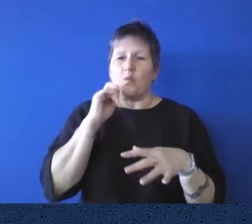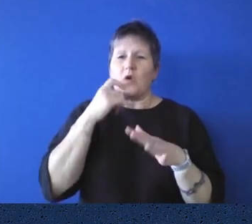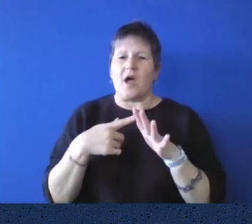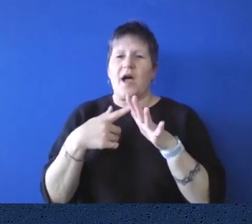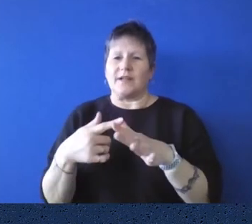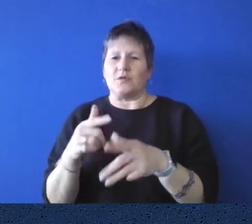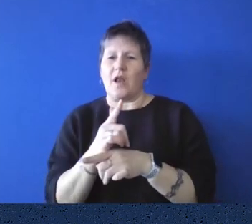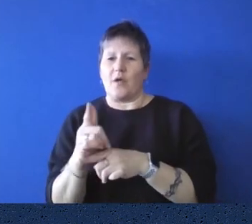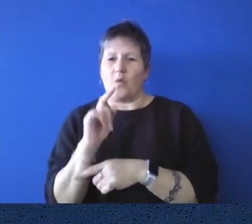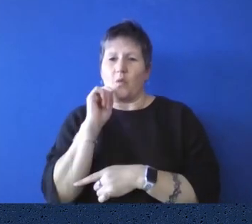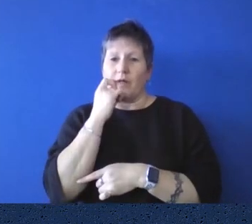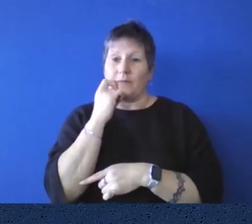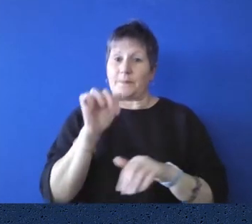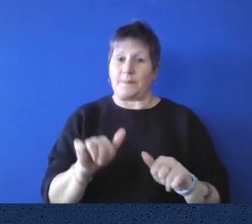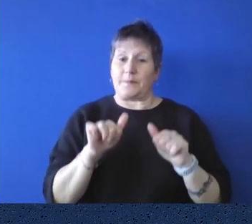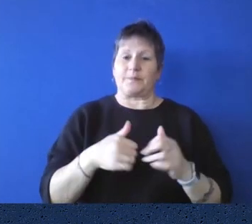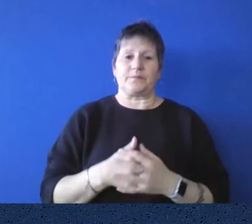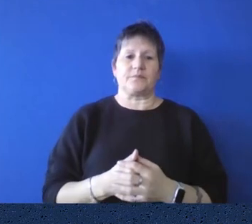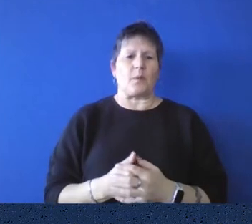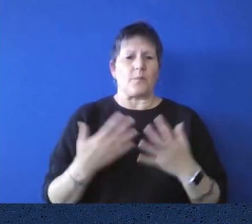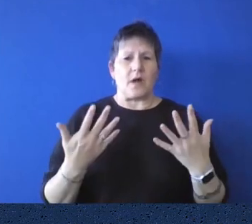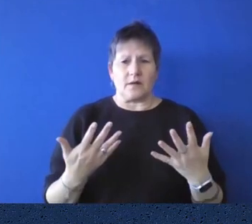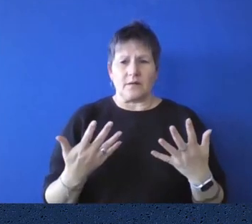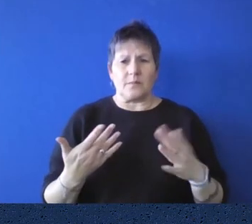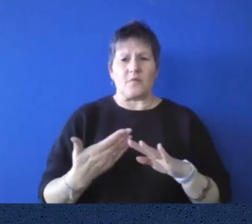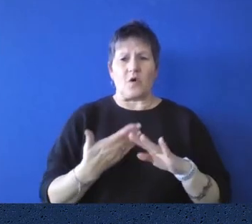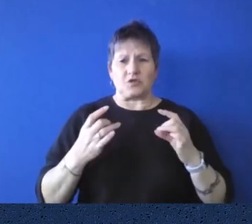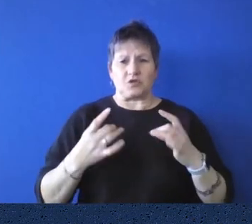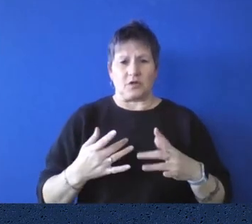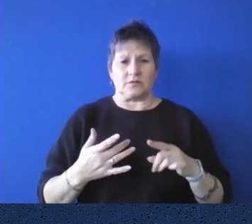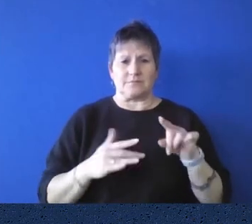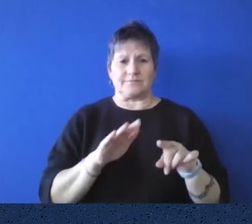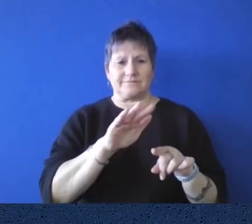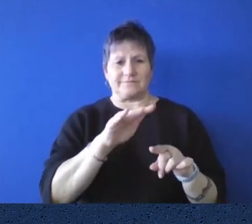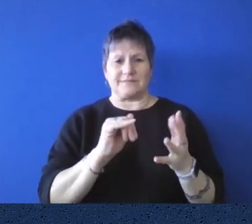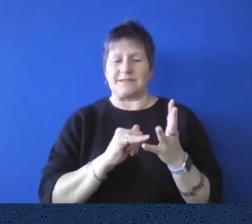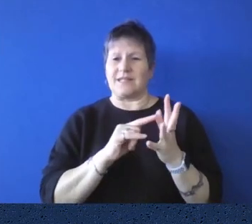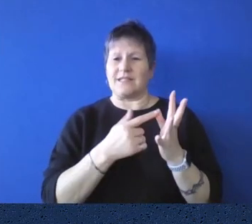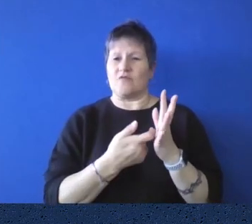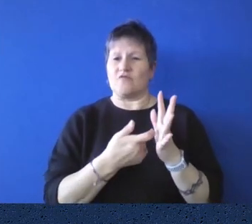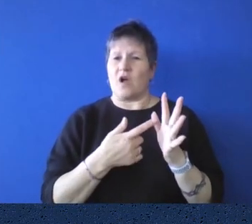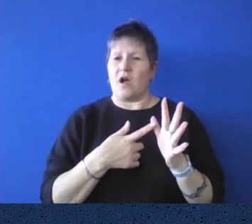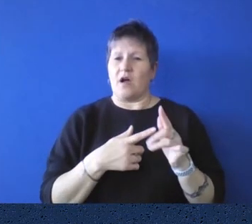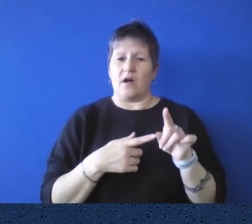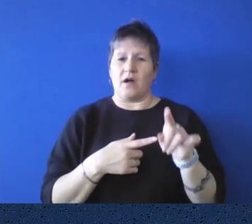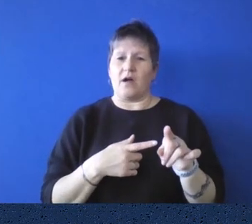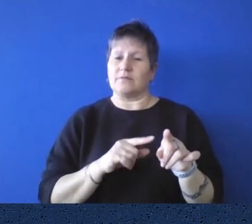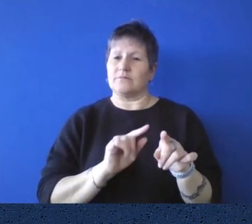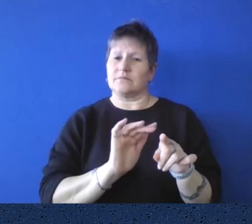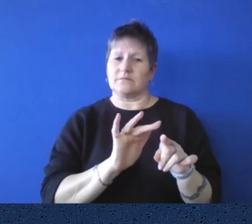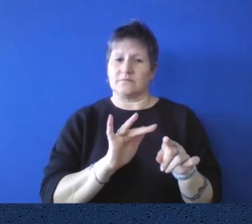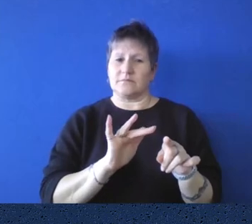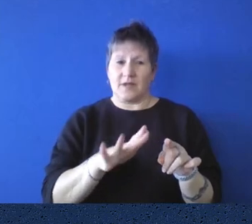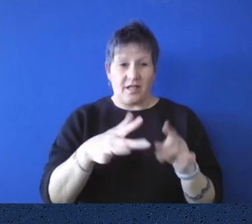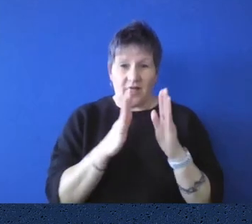can. But first if I can start with you Sarah. So the library is 170